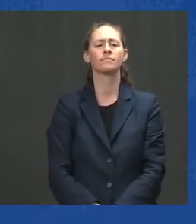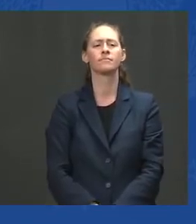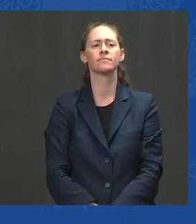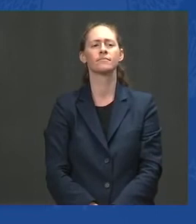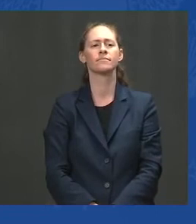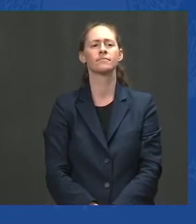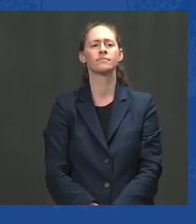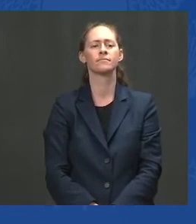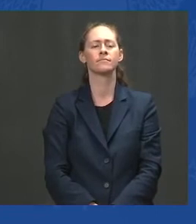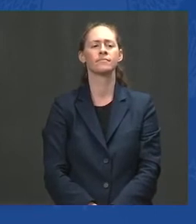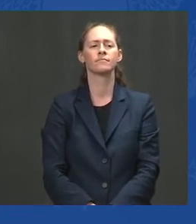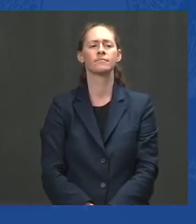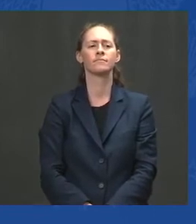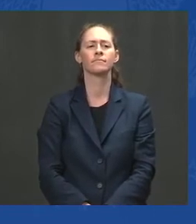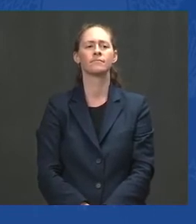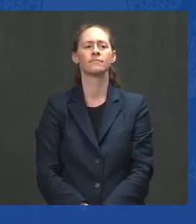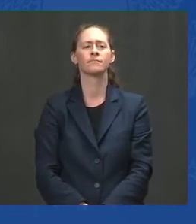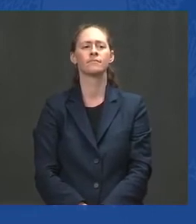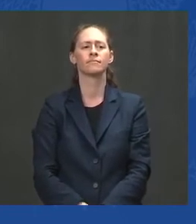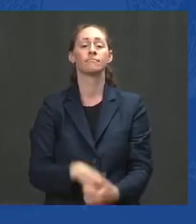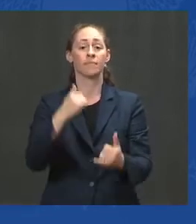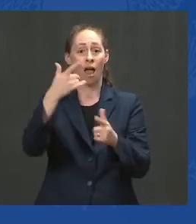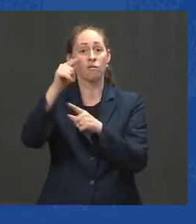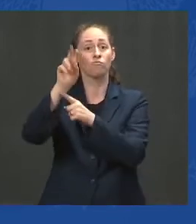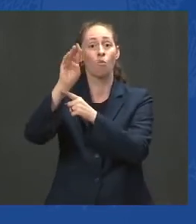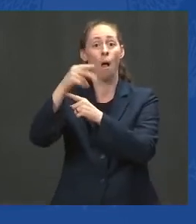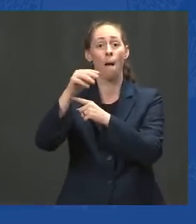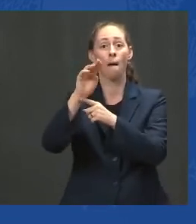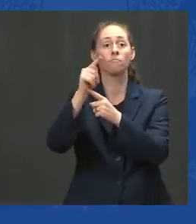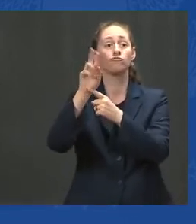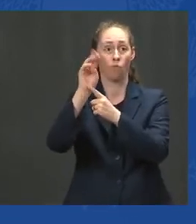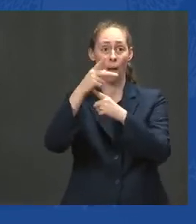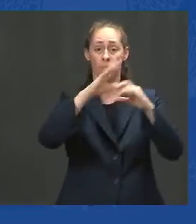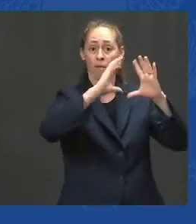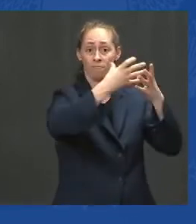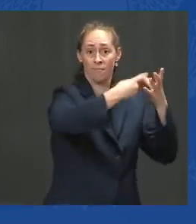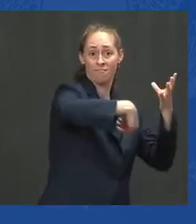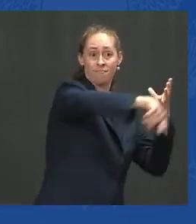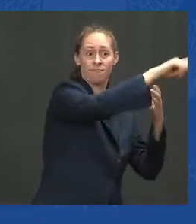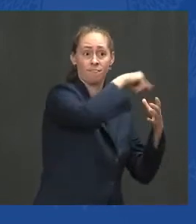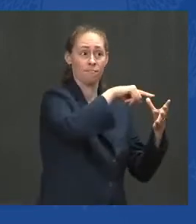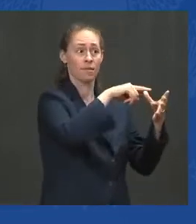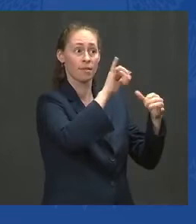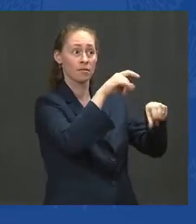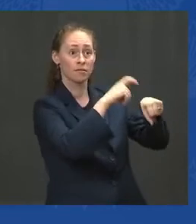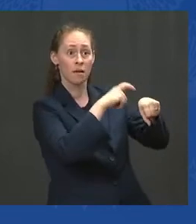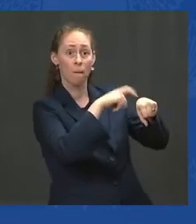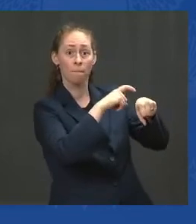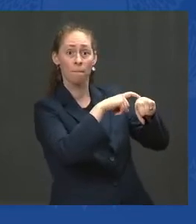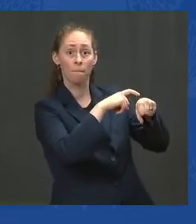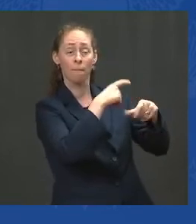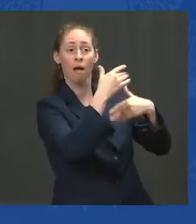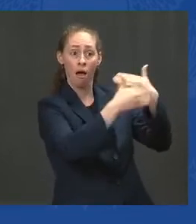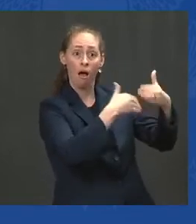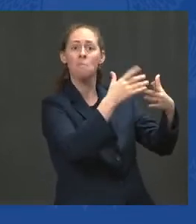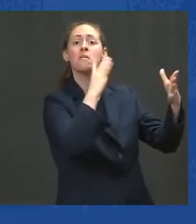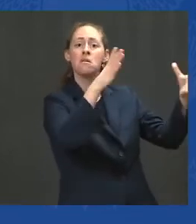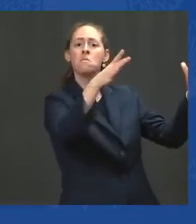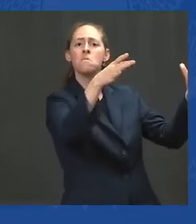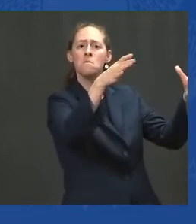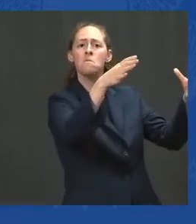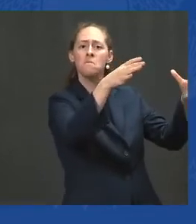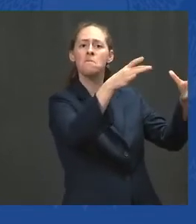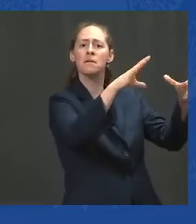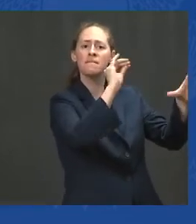,500 American forces to 2,500 troops in country. And the Taliban